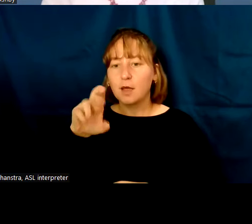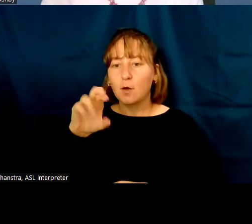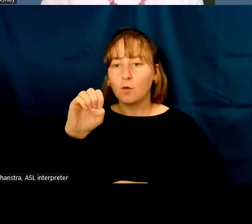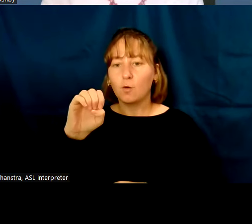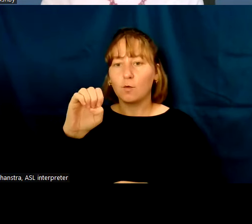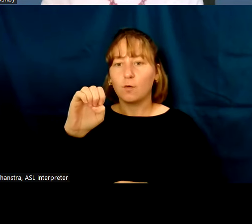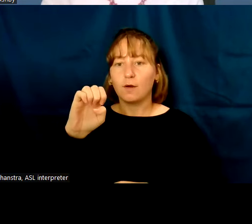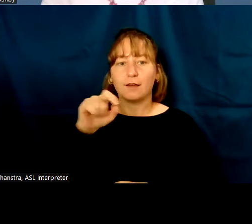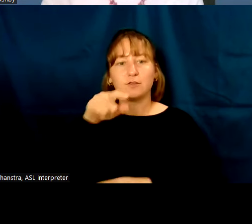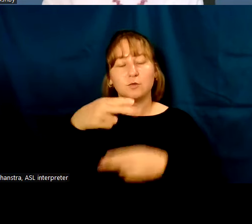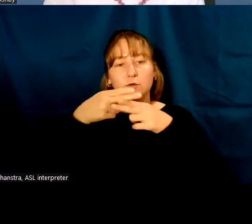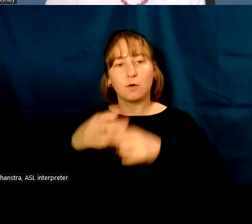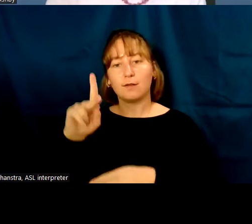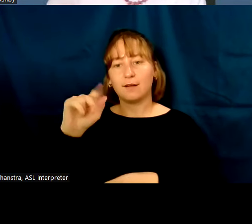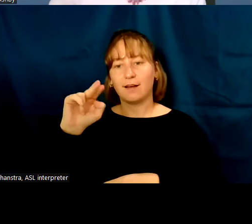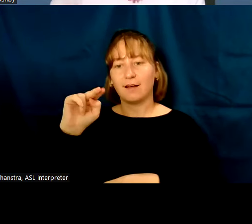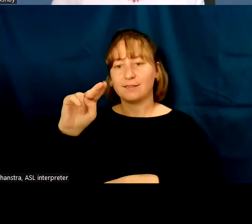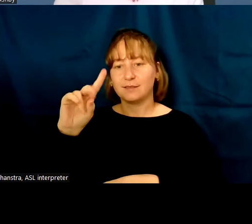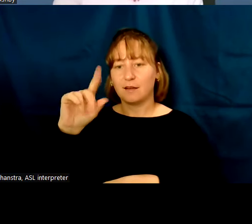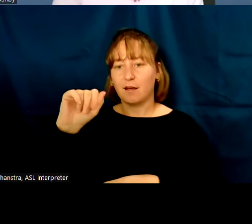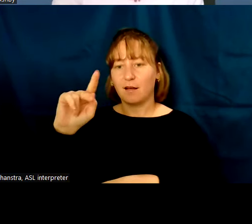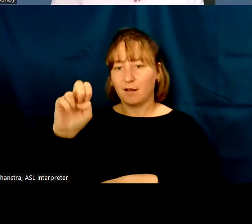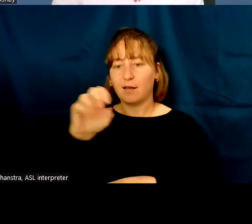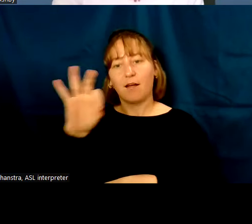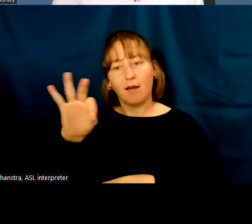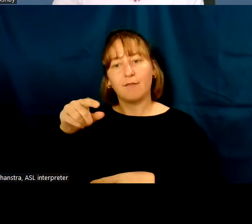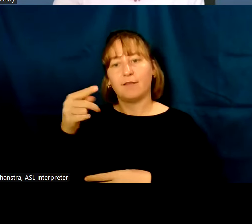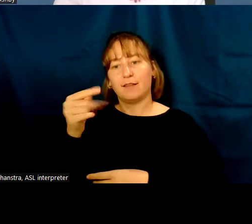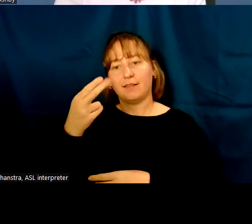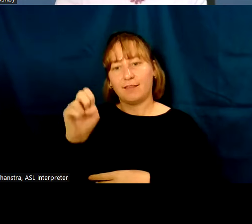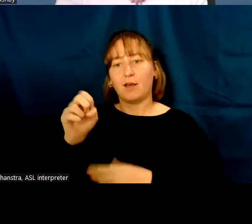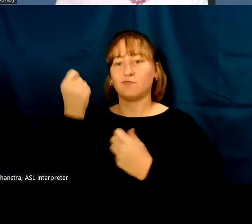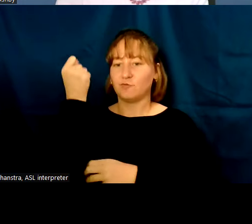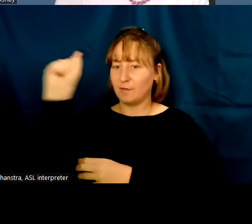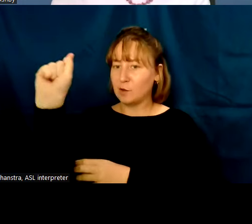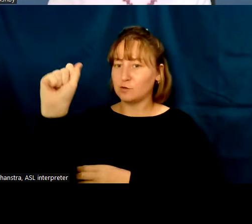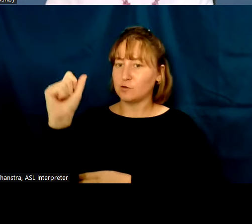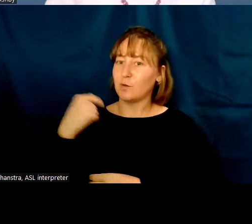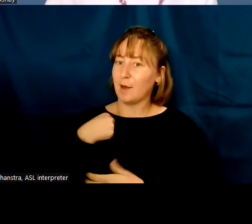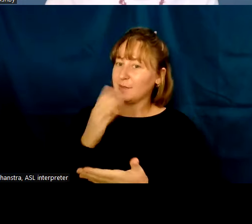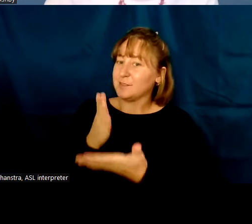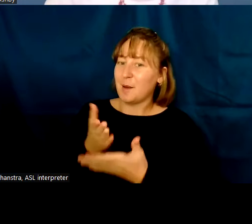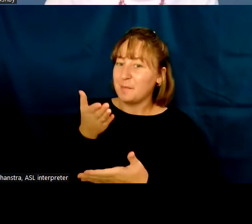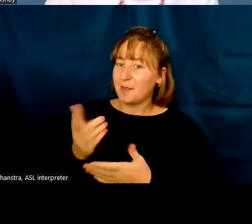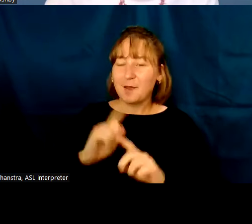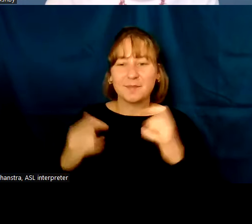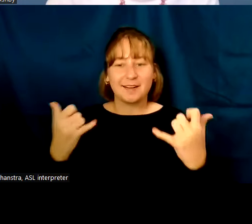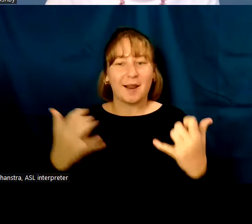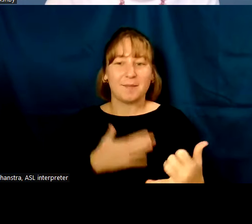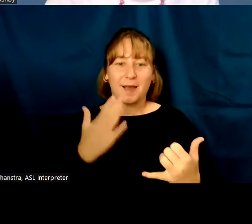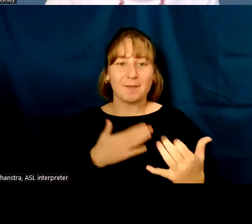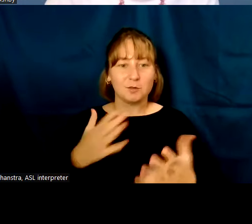of the revolution. So I will stop there, and I'm really happy to take questions.